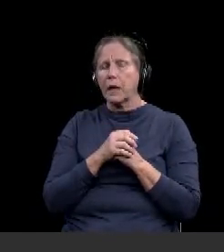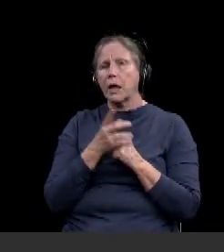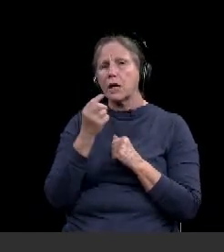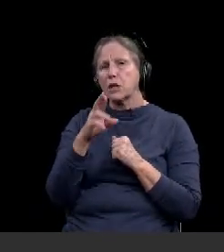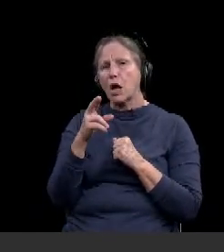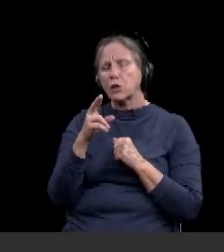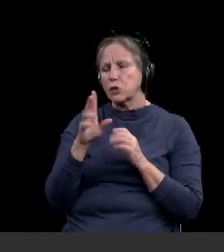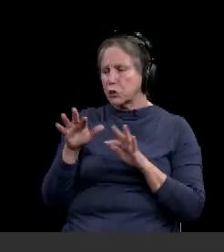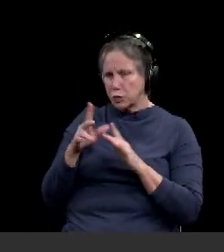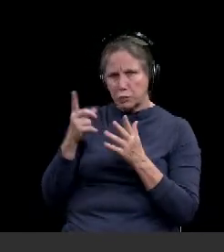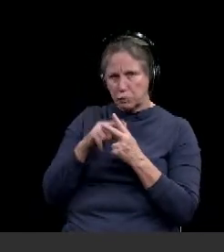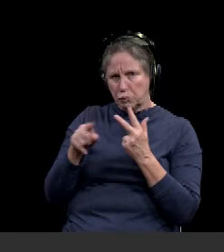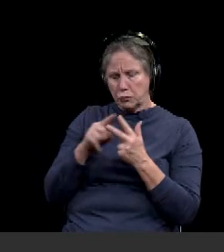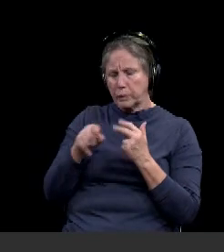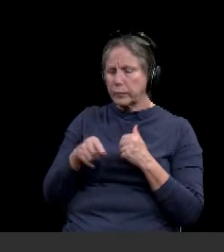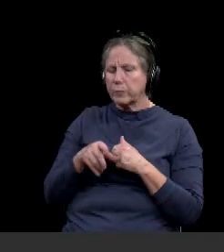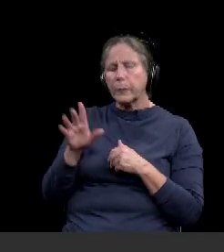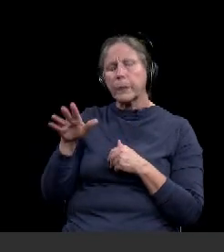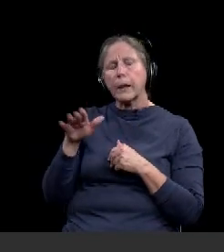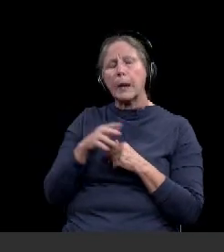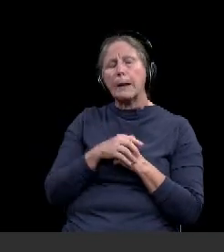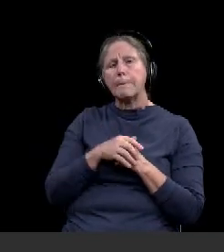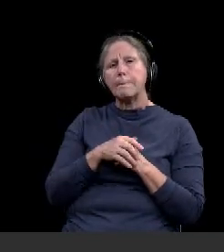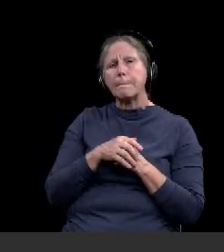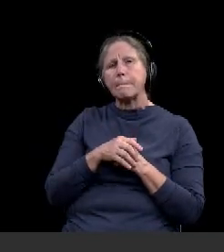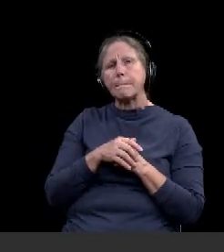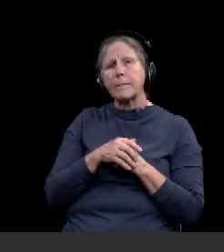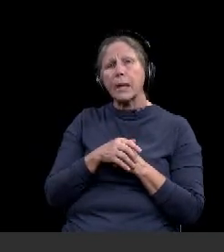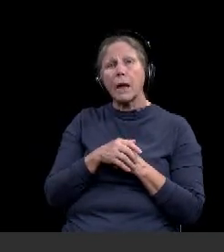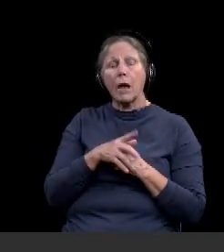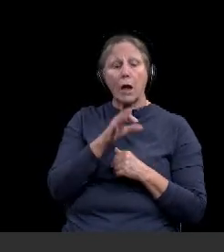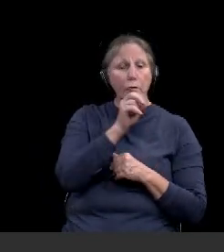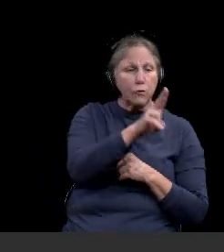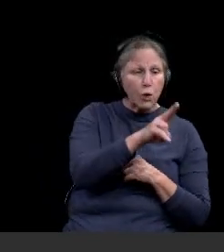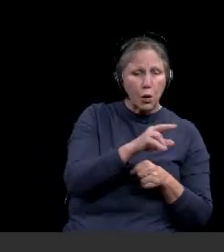how difficult or how easy it is to tell them apart?